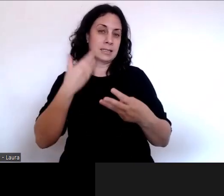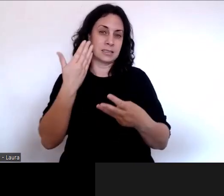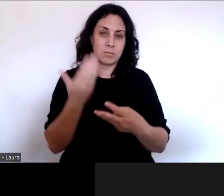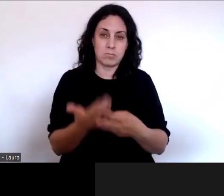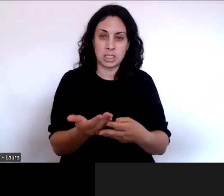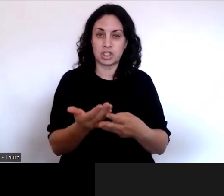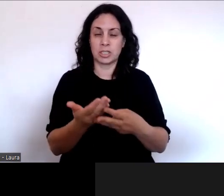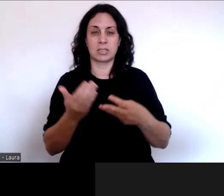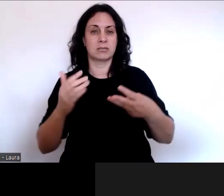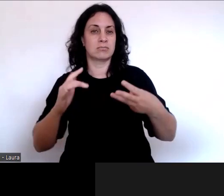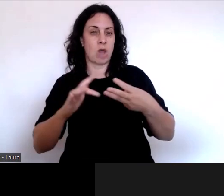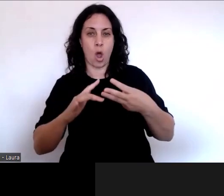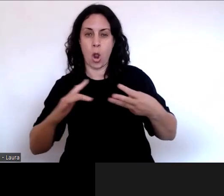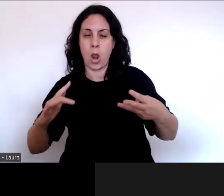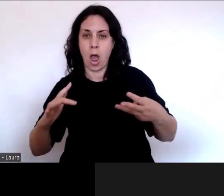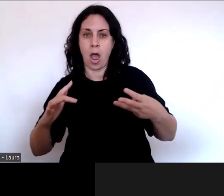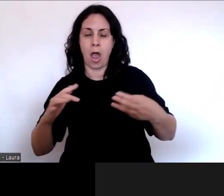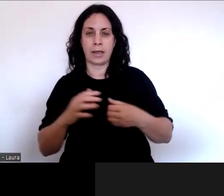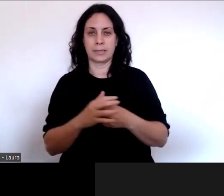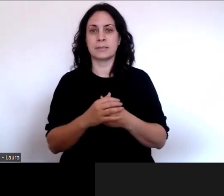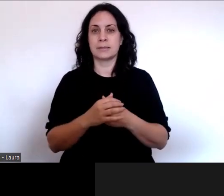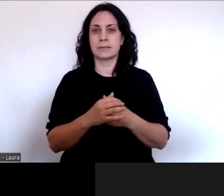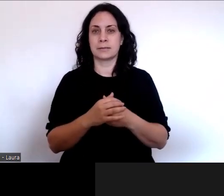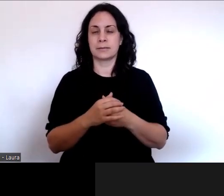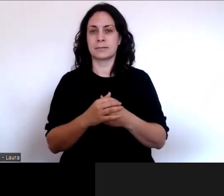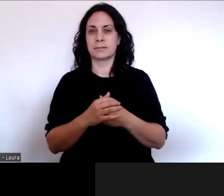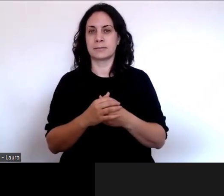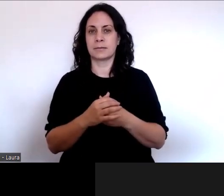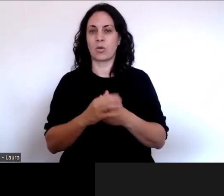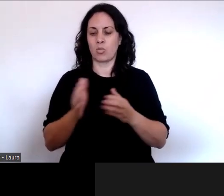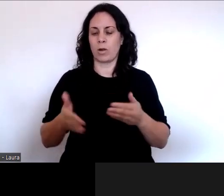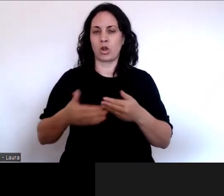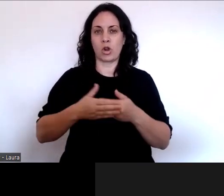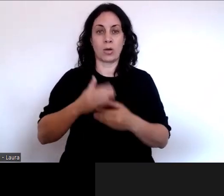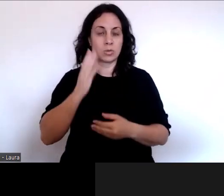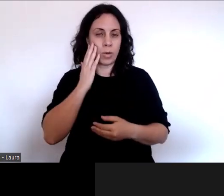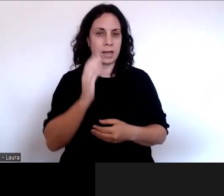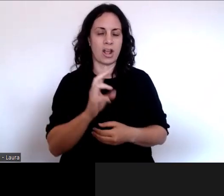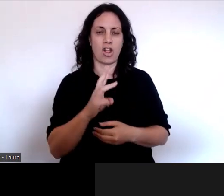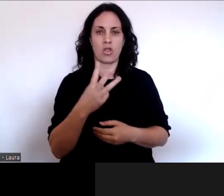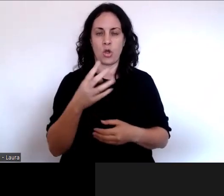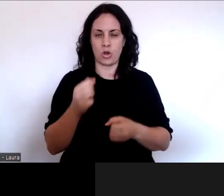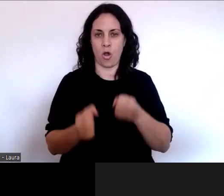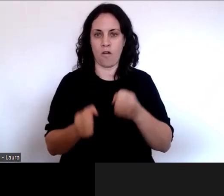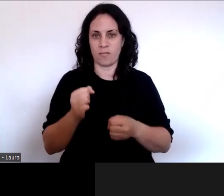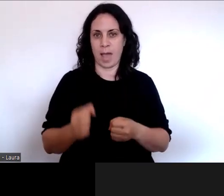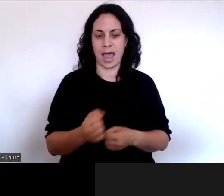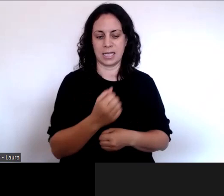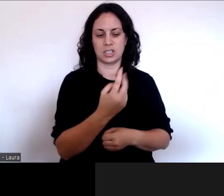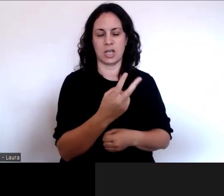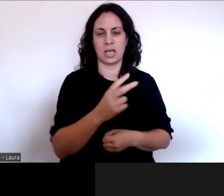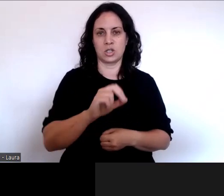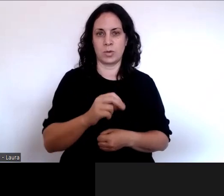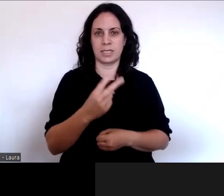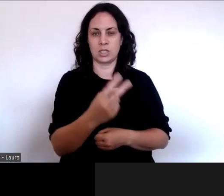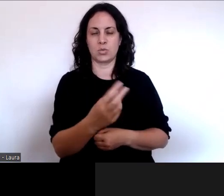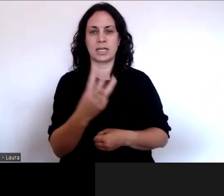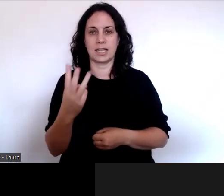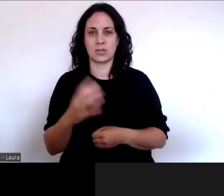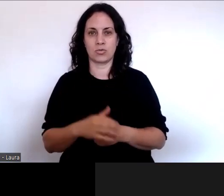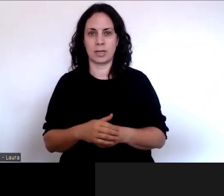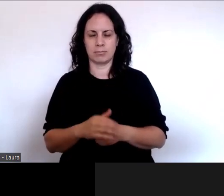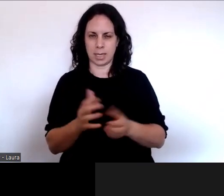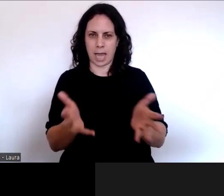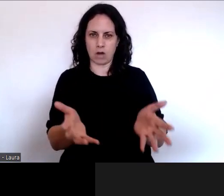and submissions will be open until the 3rd of March 2023. So we encourage you to